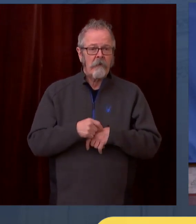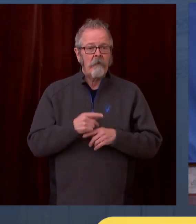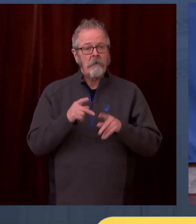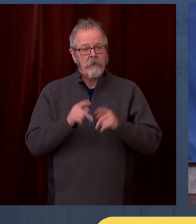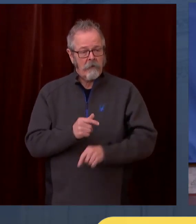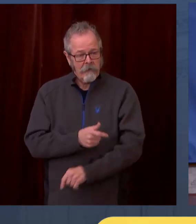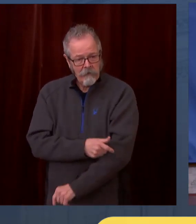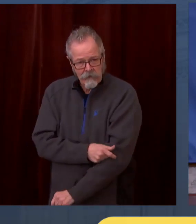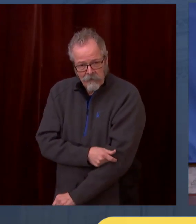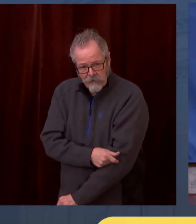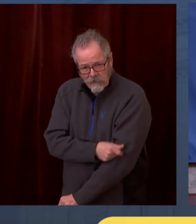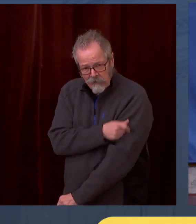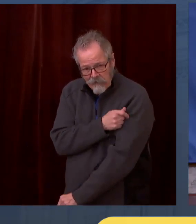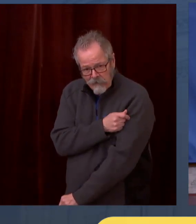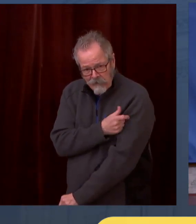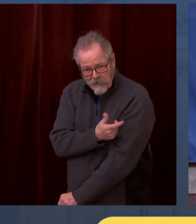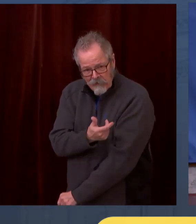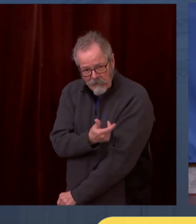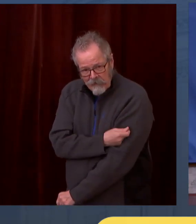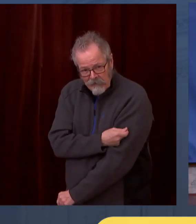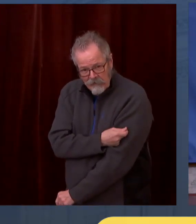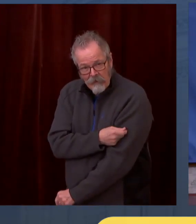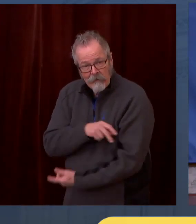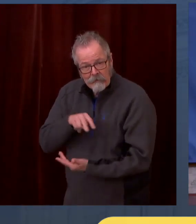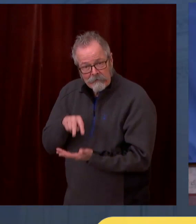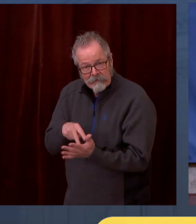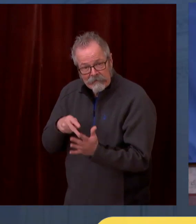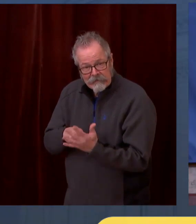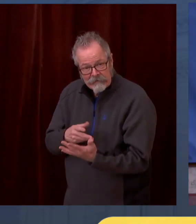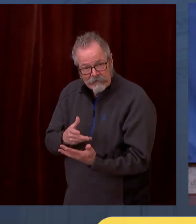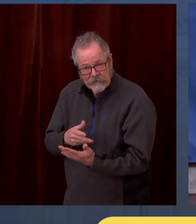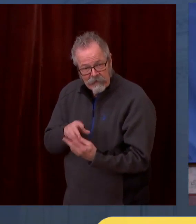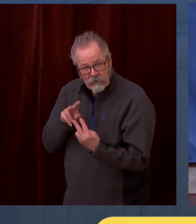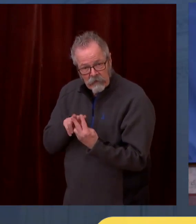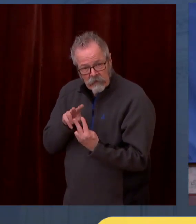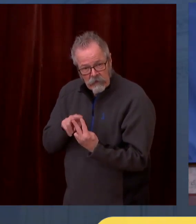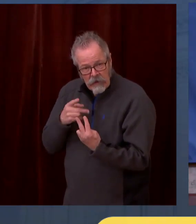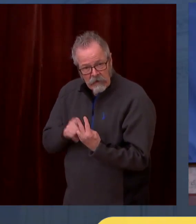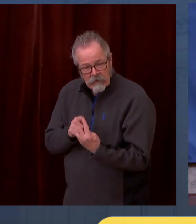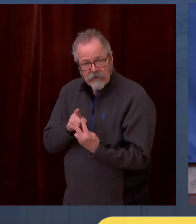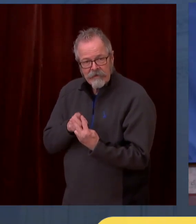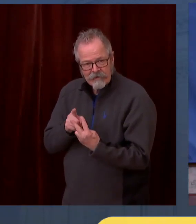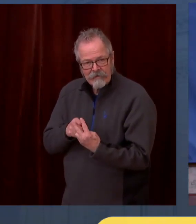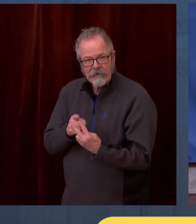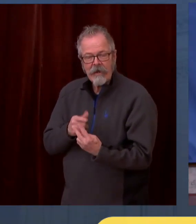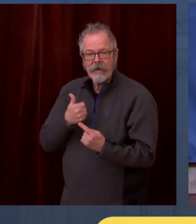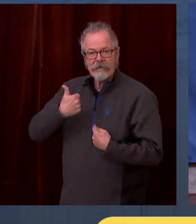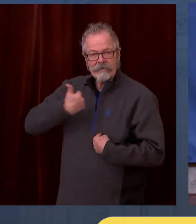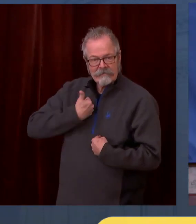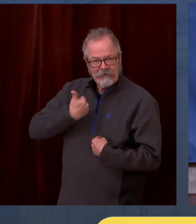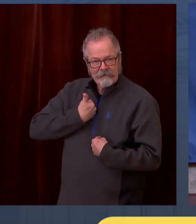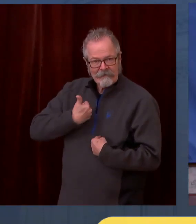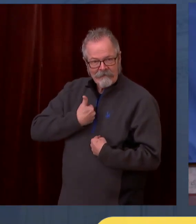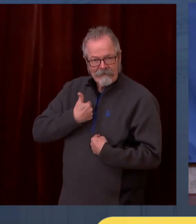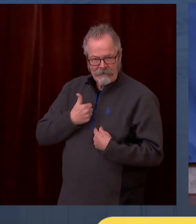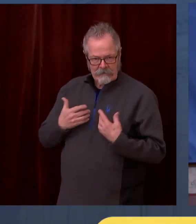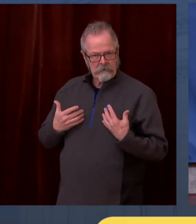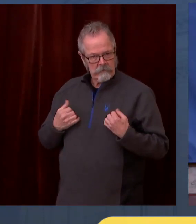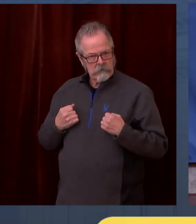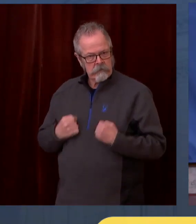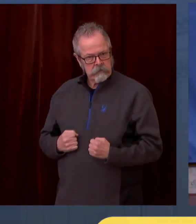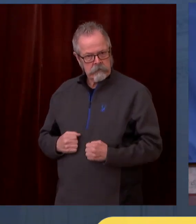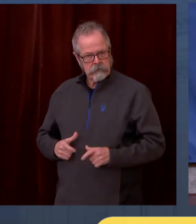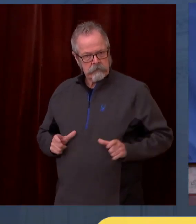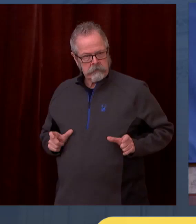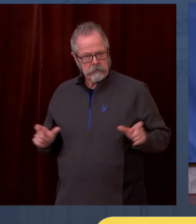going down go down so dramatically to getting COVID. These are 95 percent effective to prevent hospitalization and